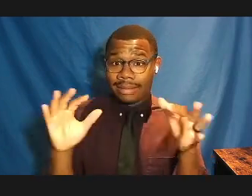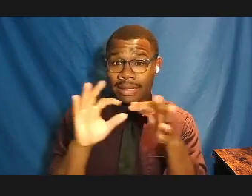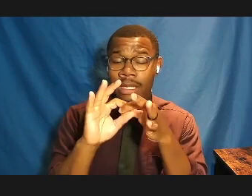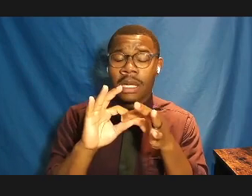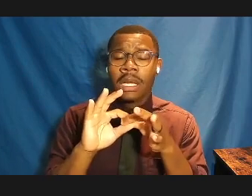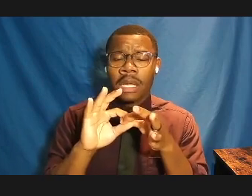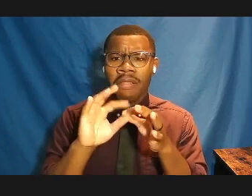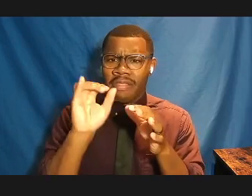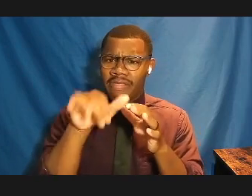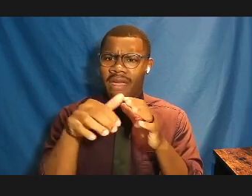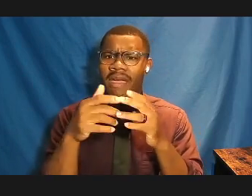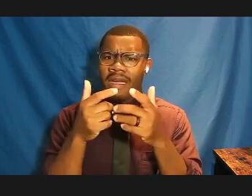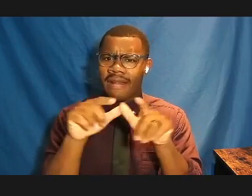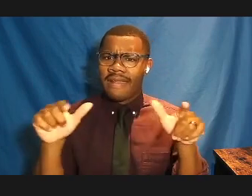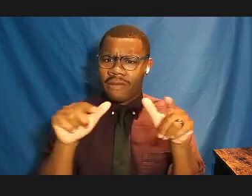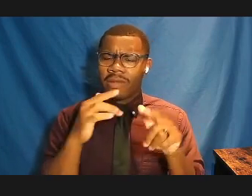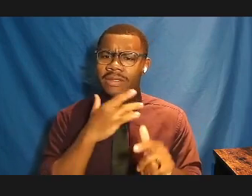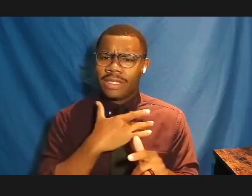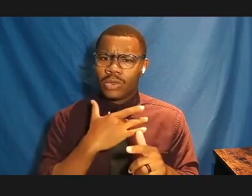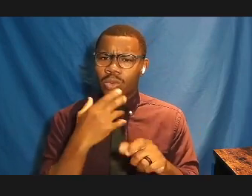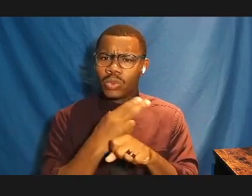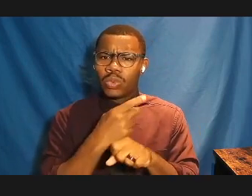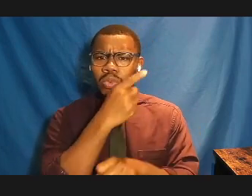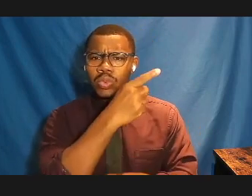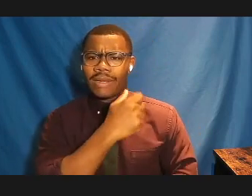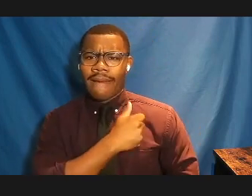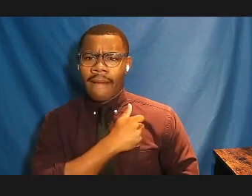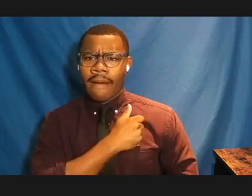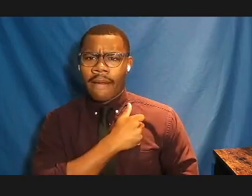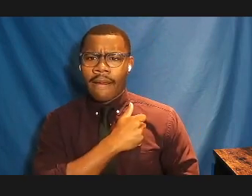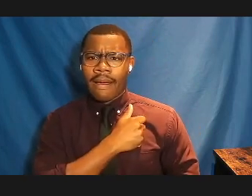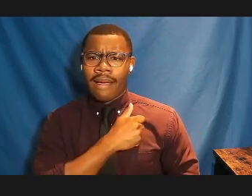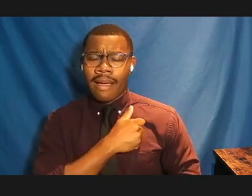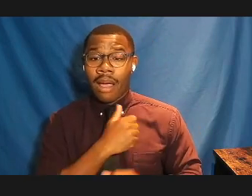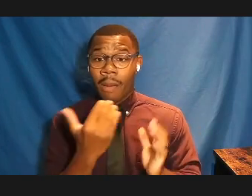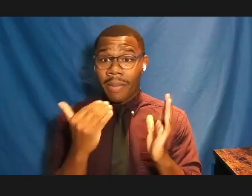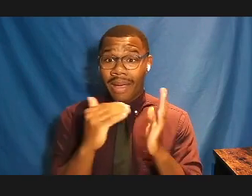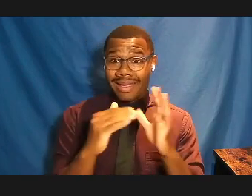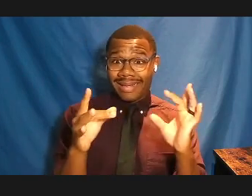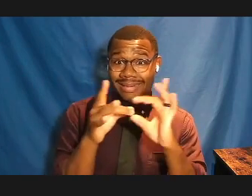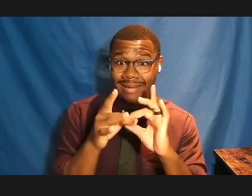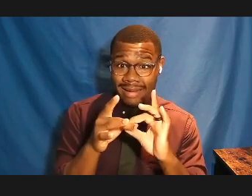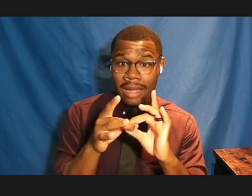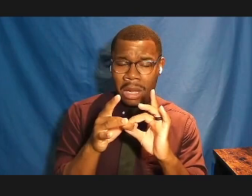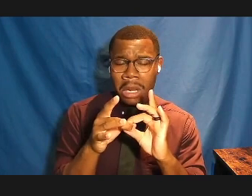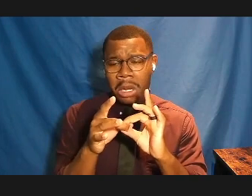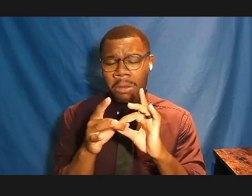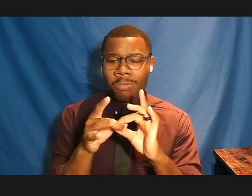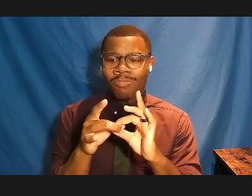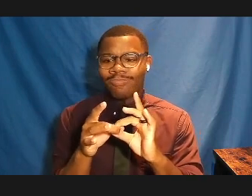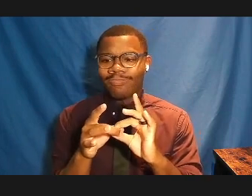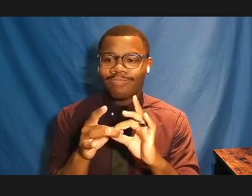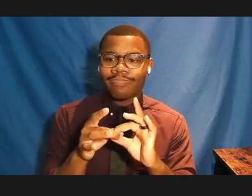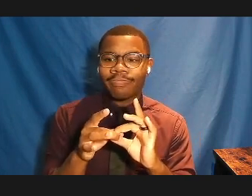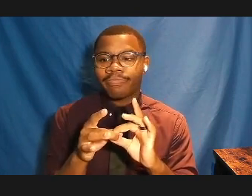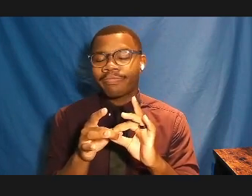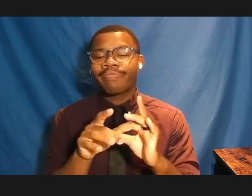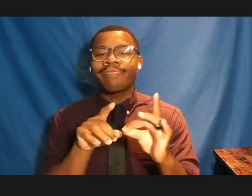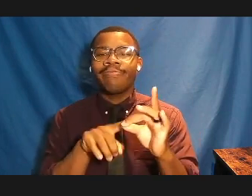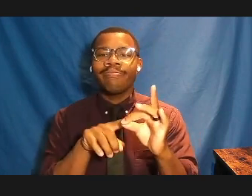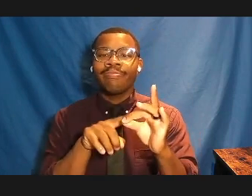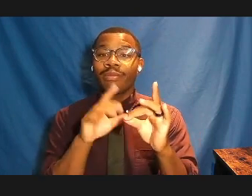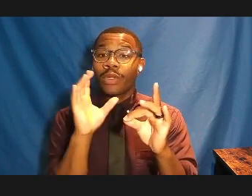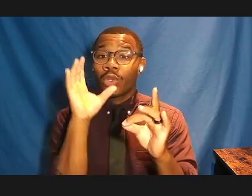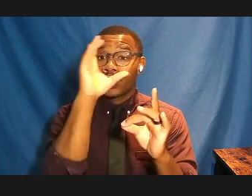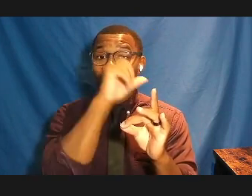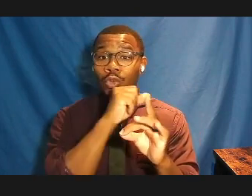Canada with First Peoples, that the challenge of reconciliation, that reconciliation assumes harm, or coming